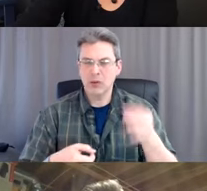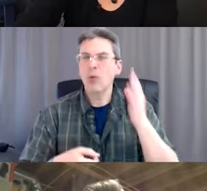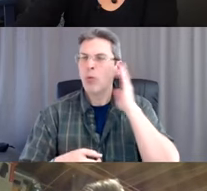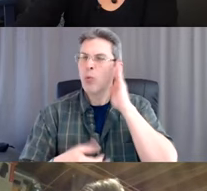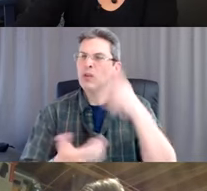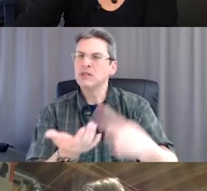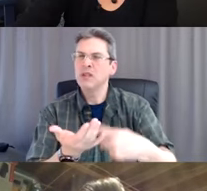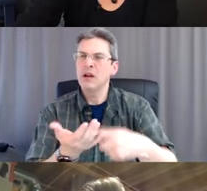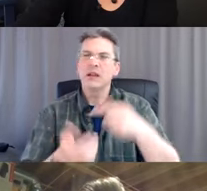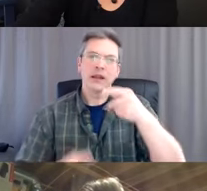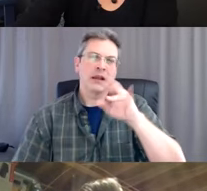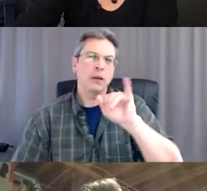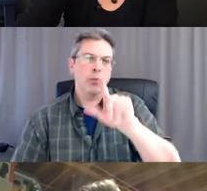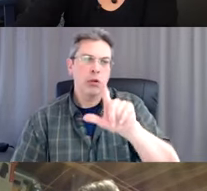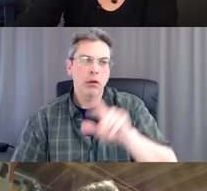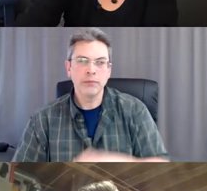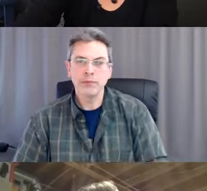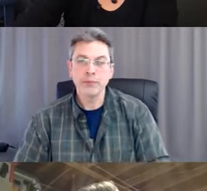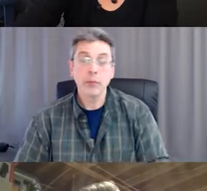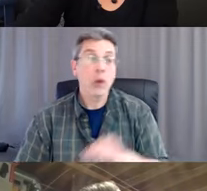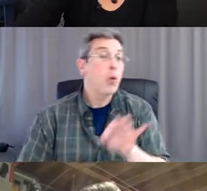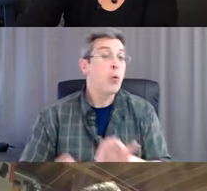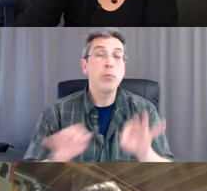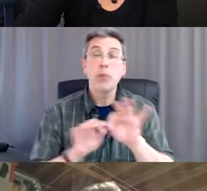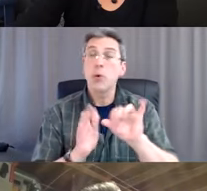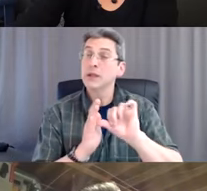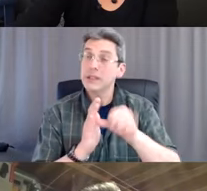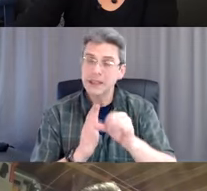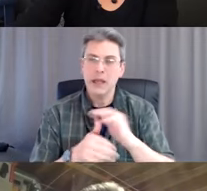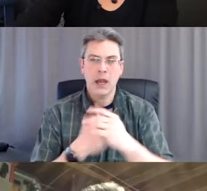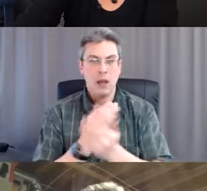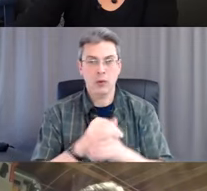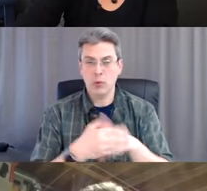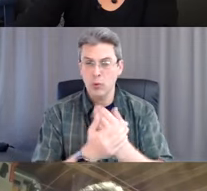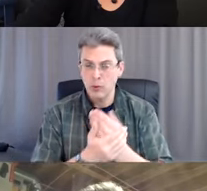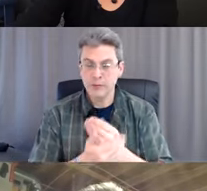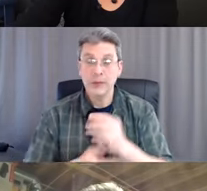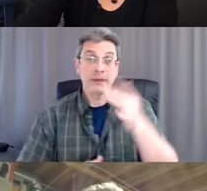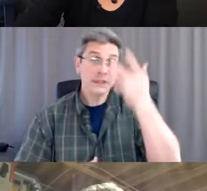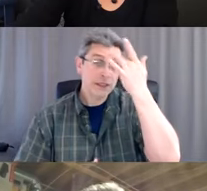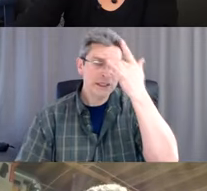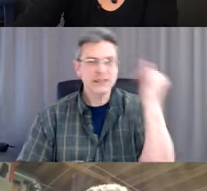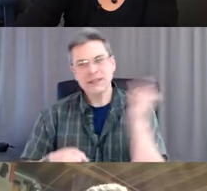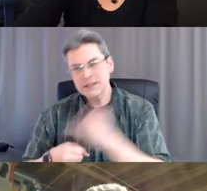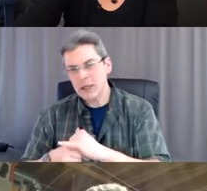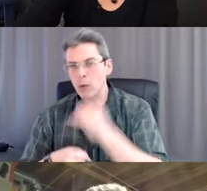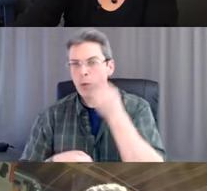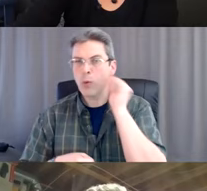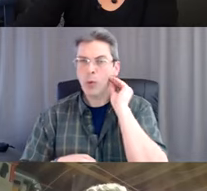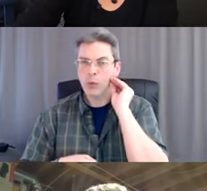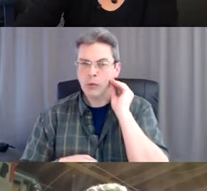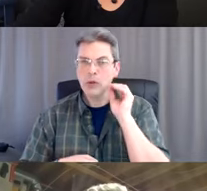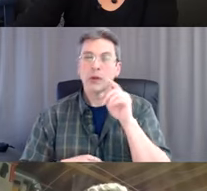So key takeaway, good hand hygiene to get rid of germs. Stay home if you're sick. Practice routine